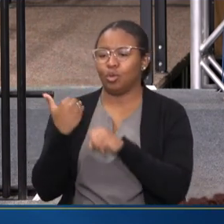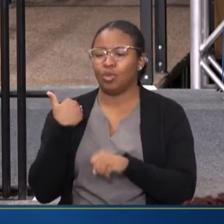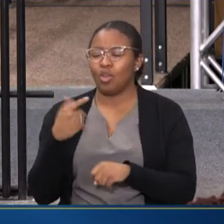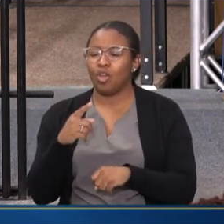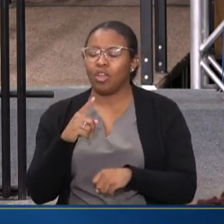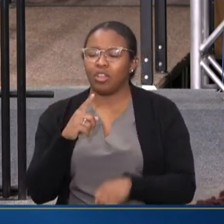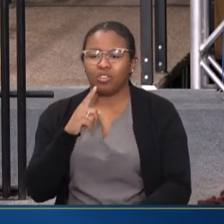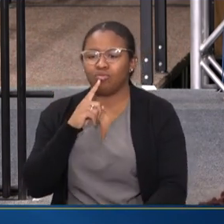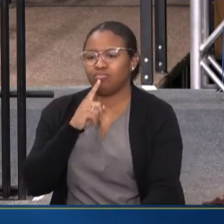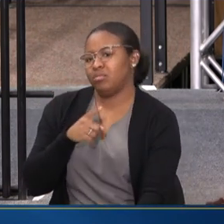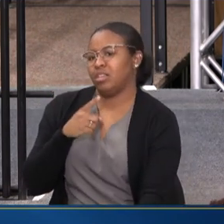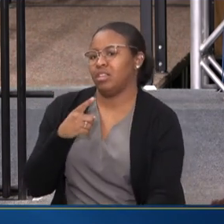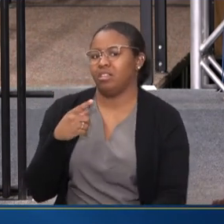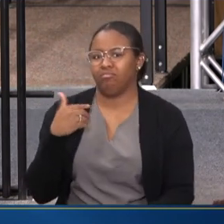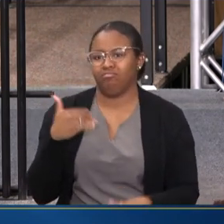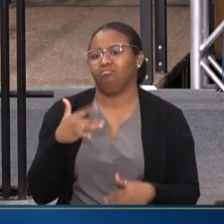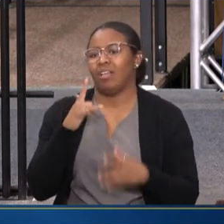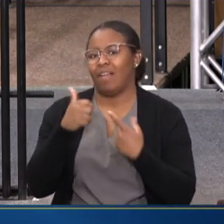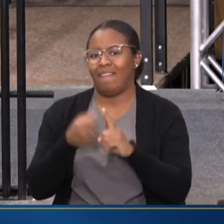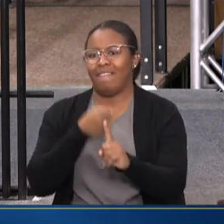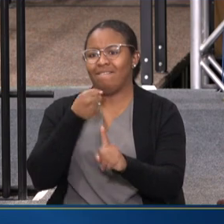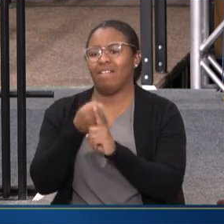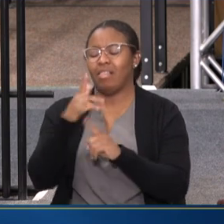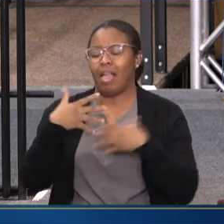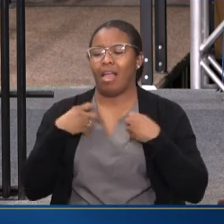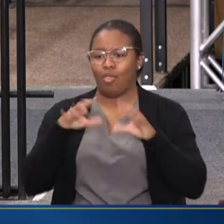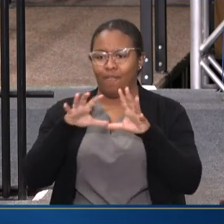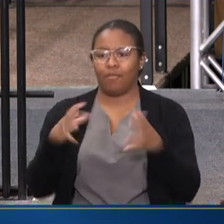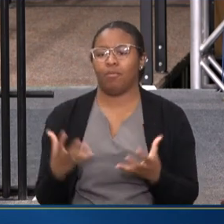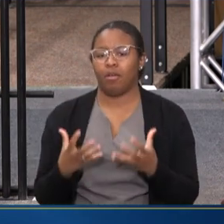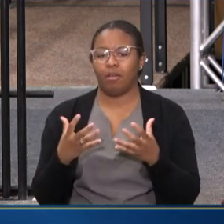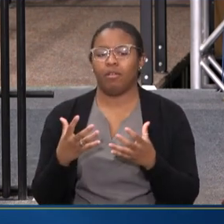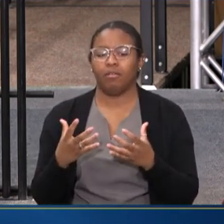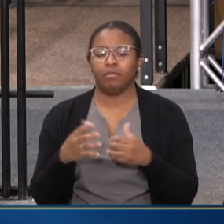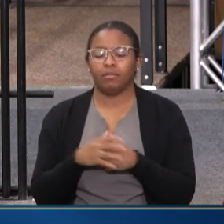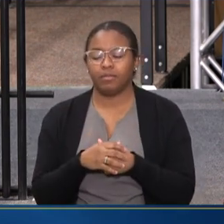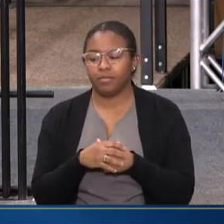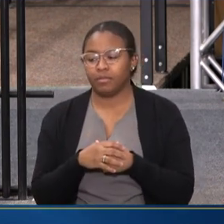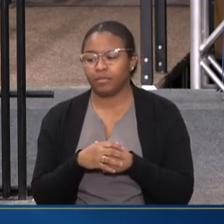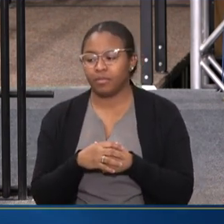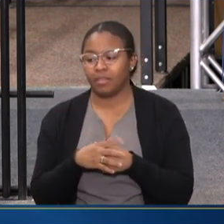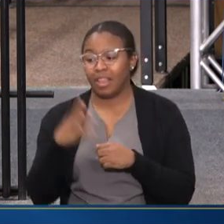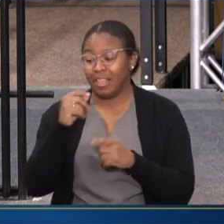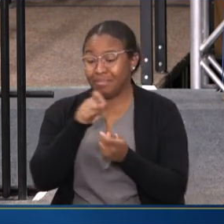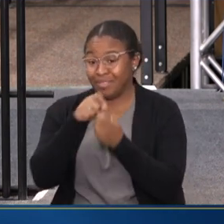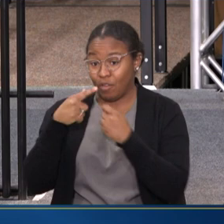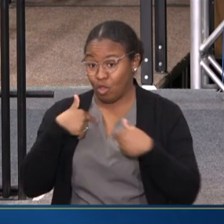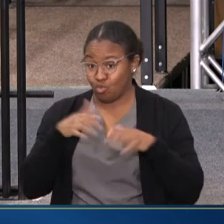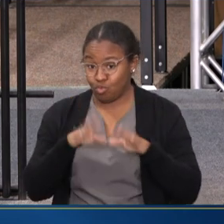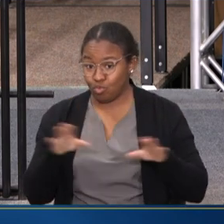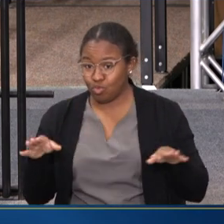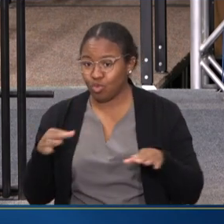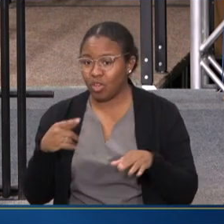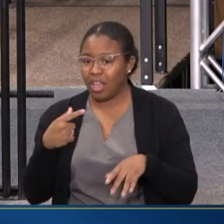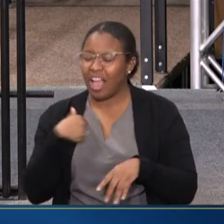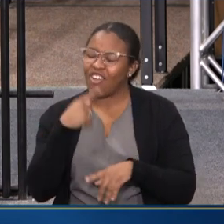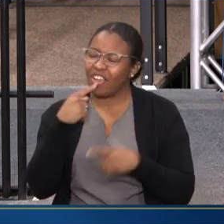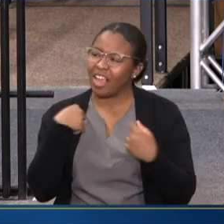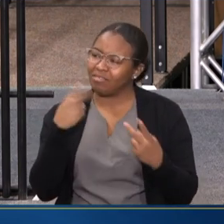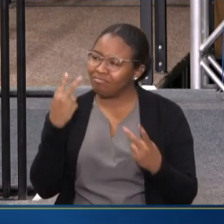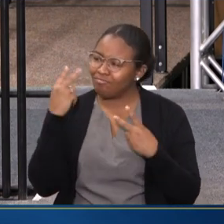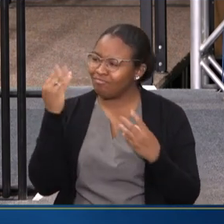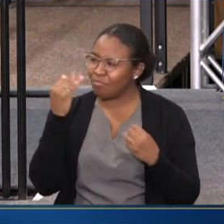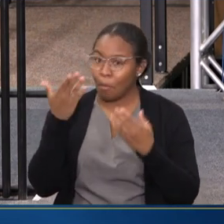ACUTE IN AFFECTING HEALTH OVERALL, AND THEN PARTICULARLY FOR OUR CHILDREN, I WAS REFLECTING BEFORE WE